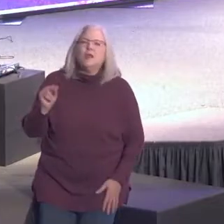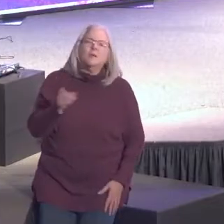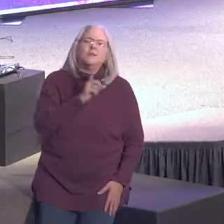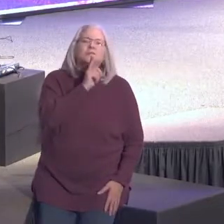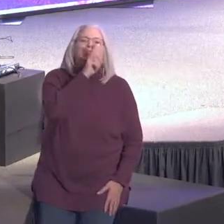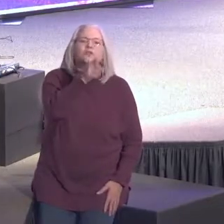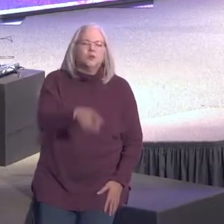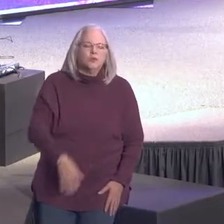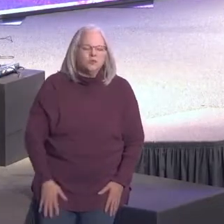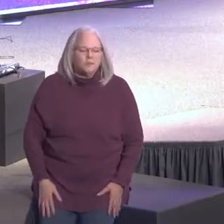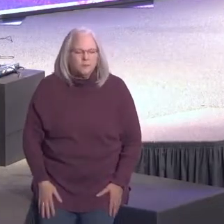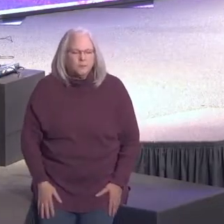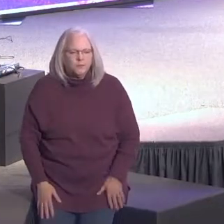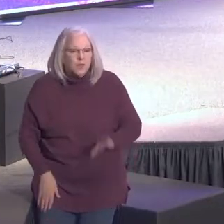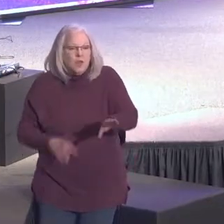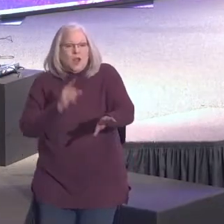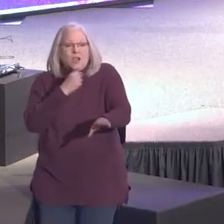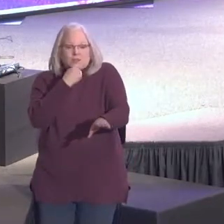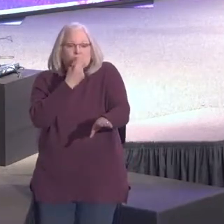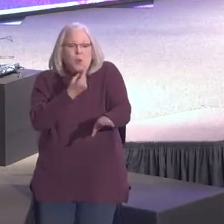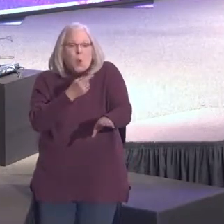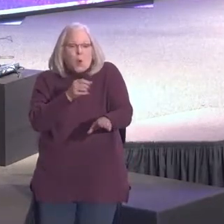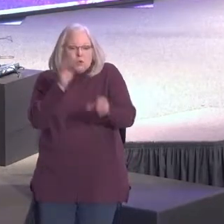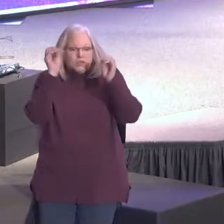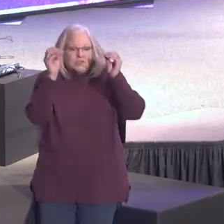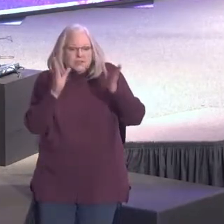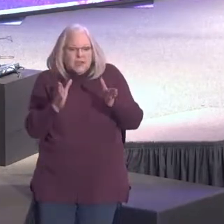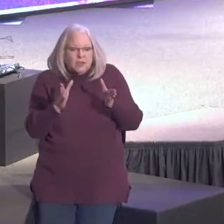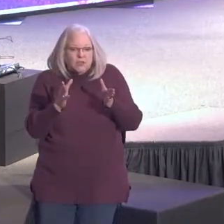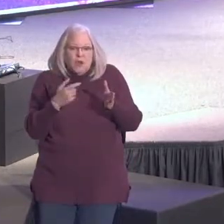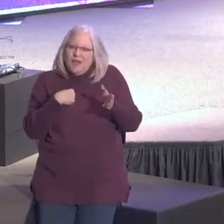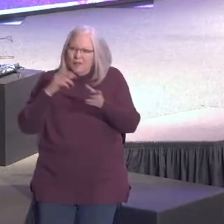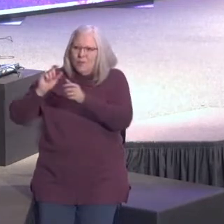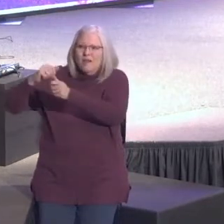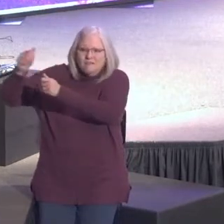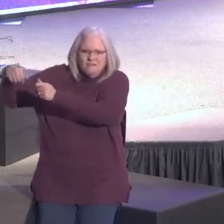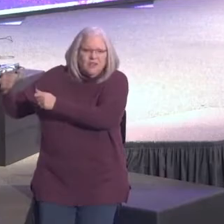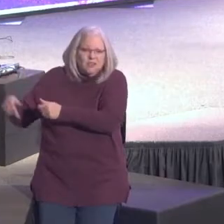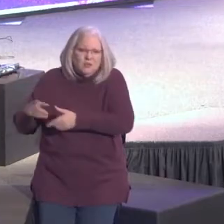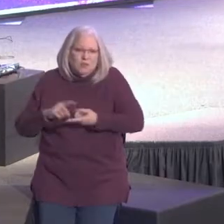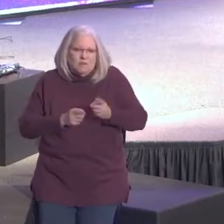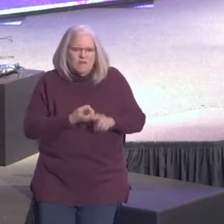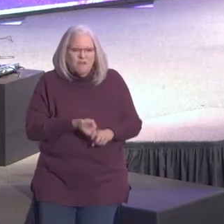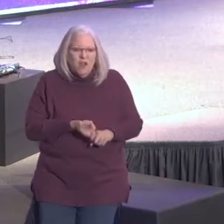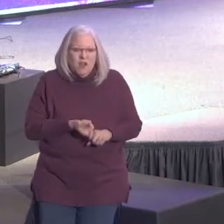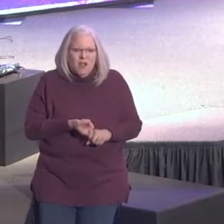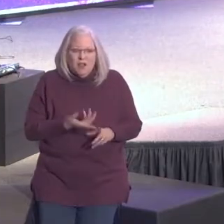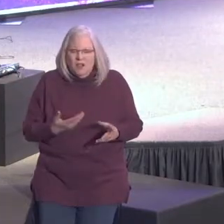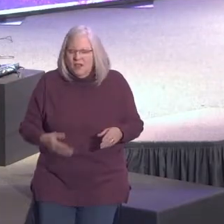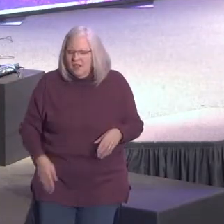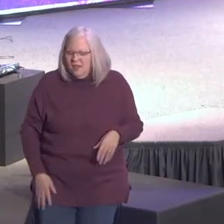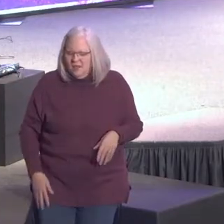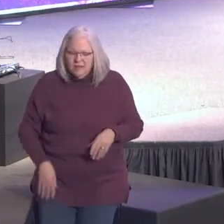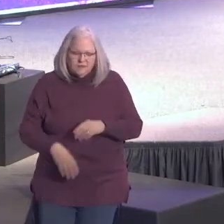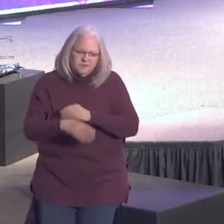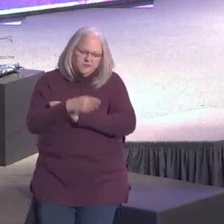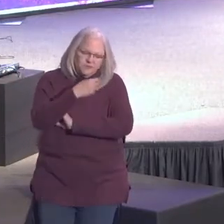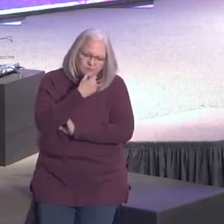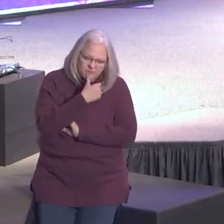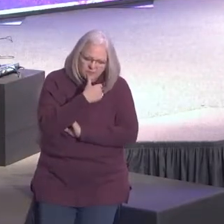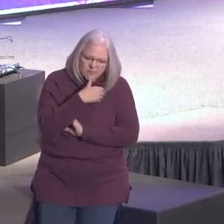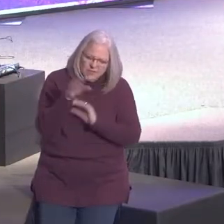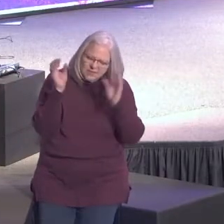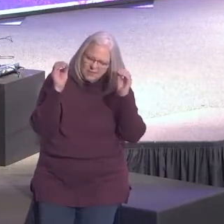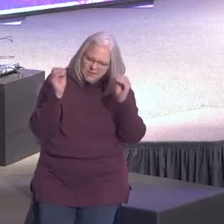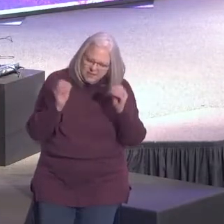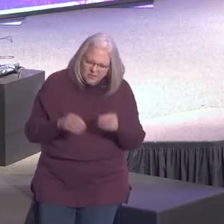He let me walk free and I don't know if Mr. Reese is still out there but if he is, Mr. Reese, thank you. I thought I was going to get cracked